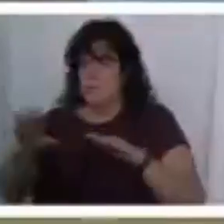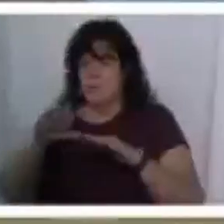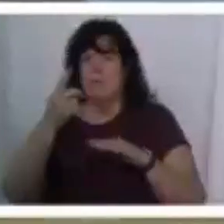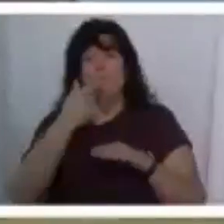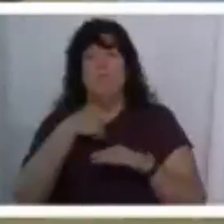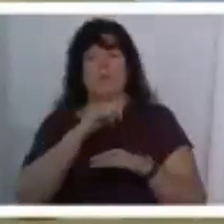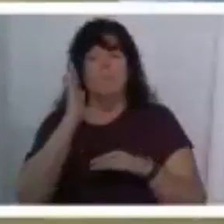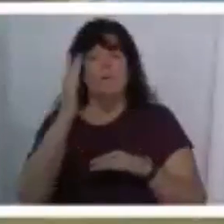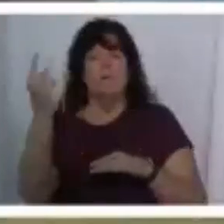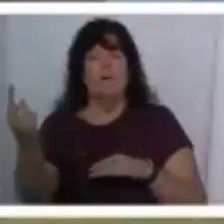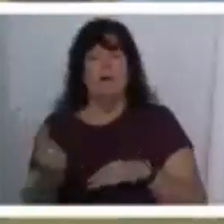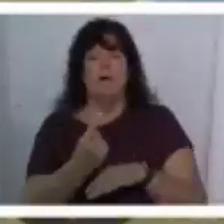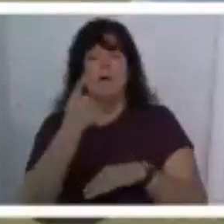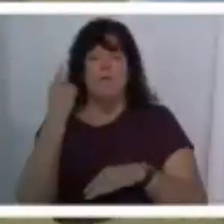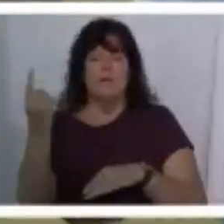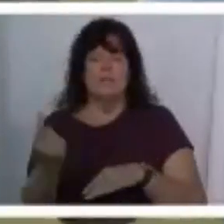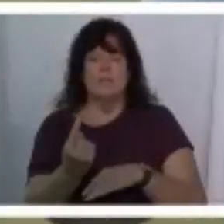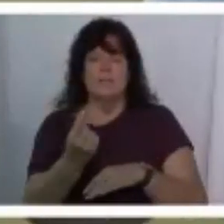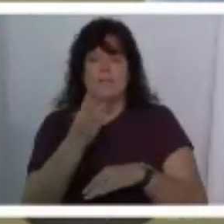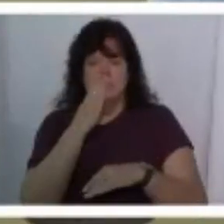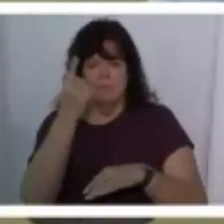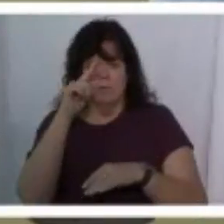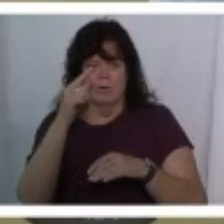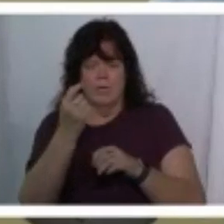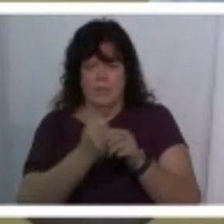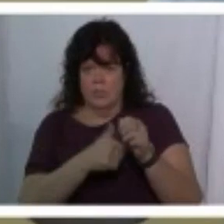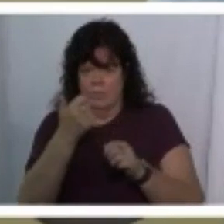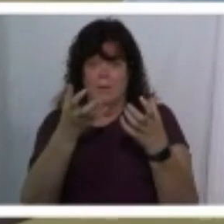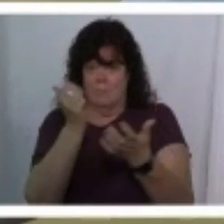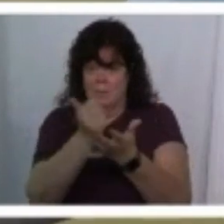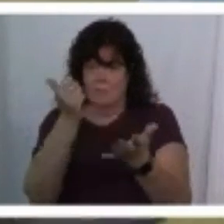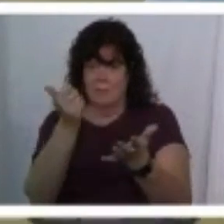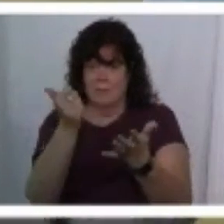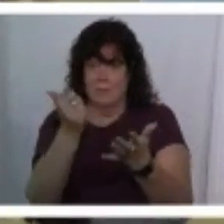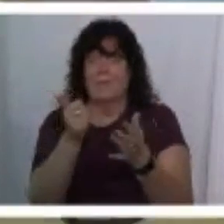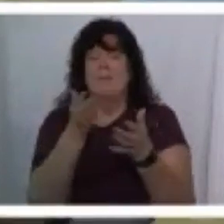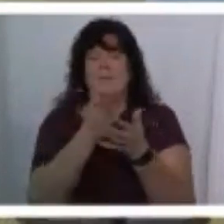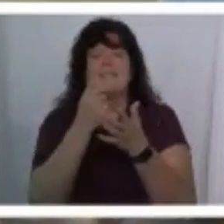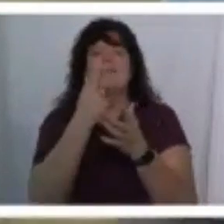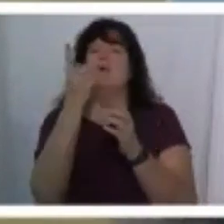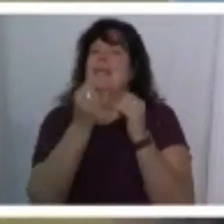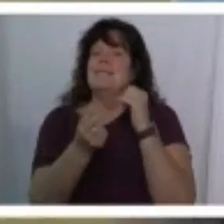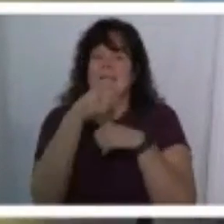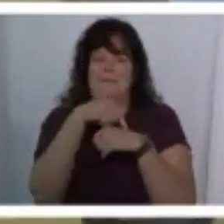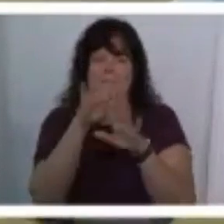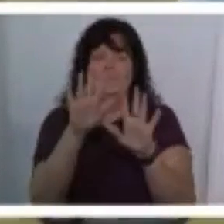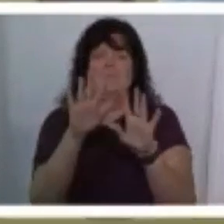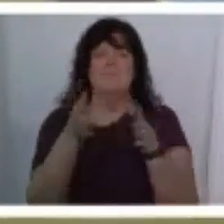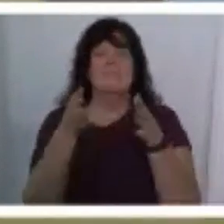we will always be for one another amen so i'll say this one last time